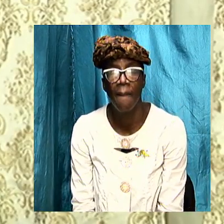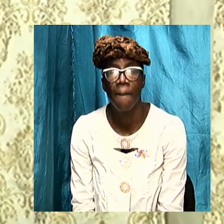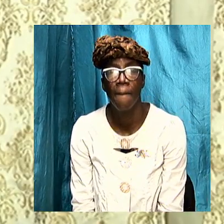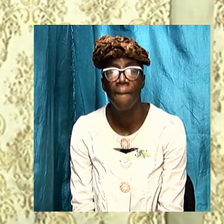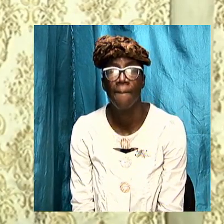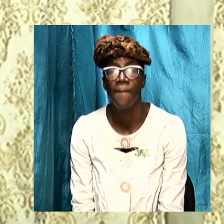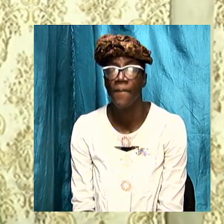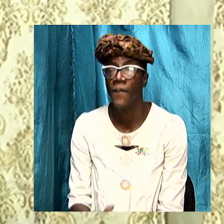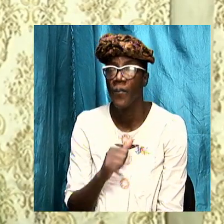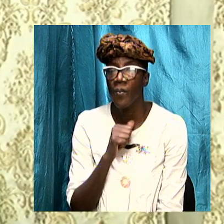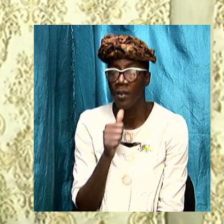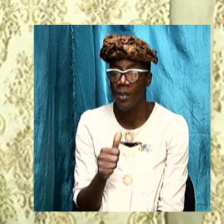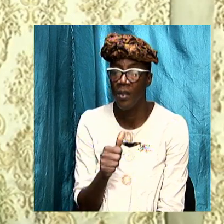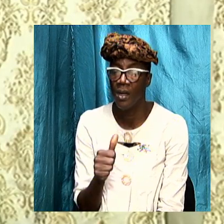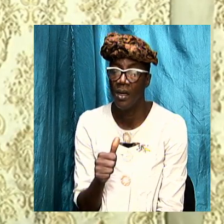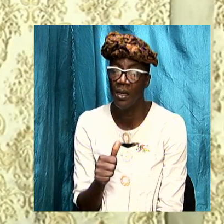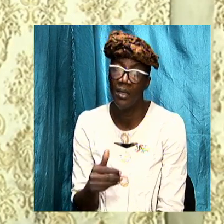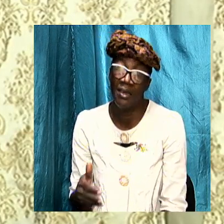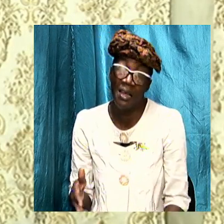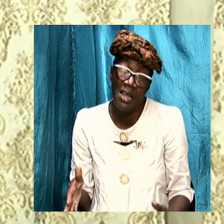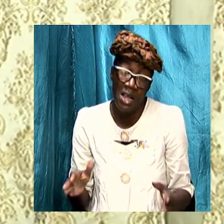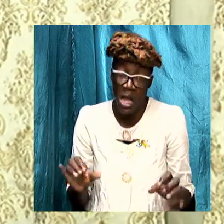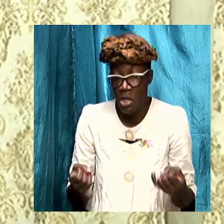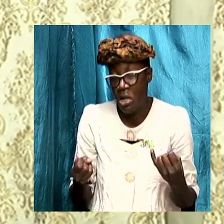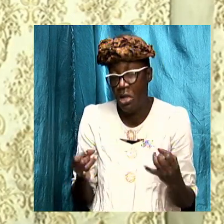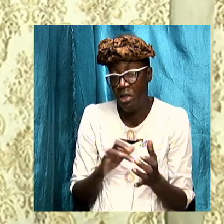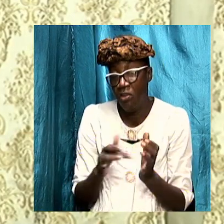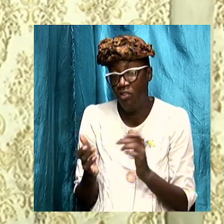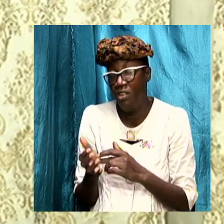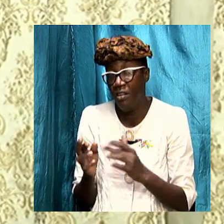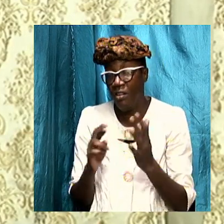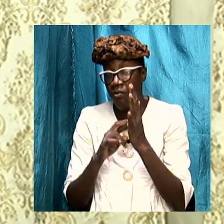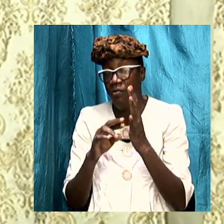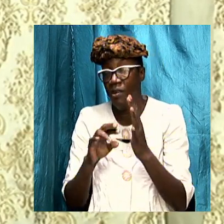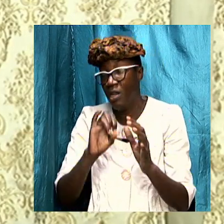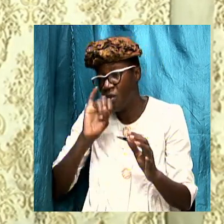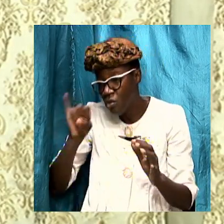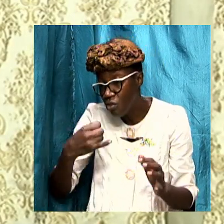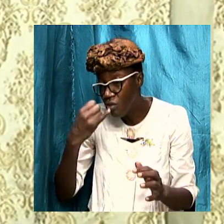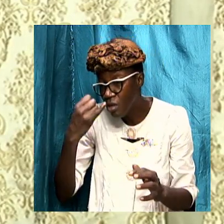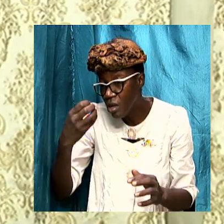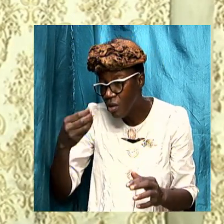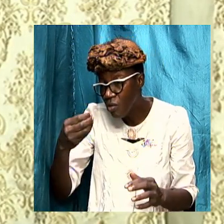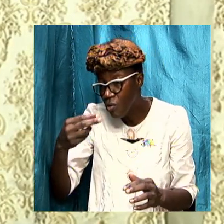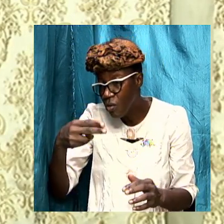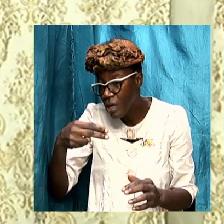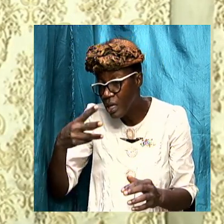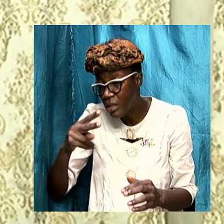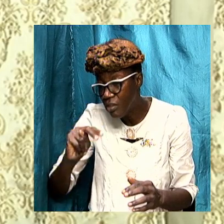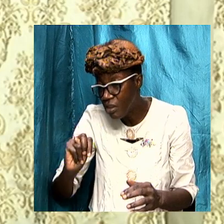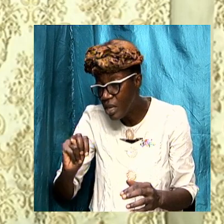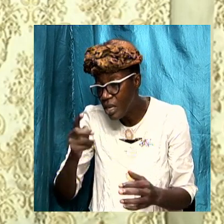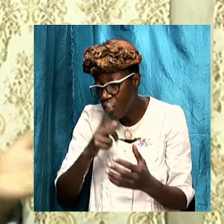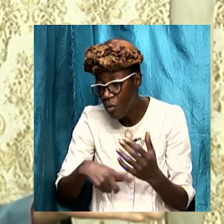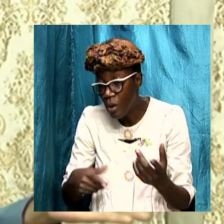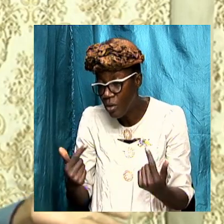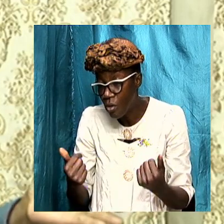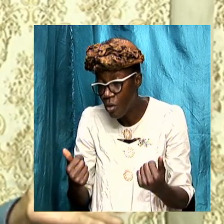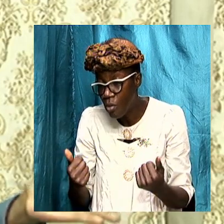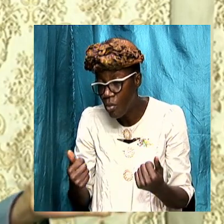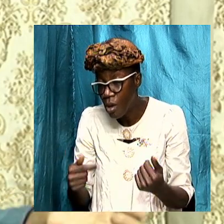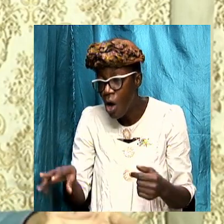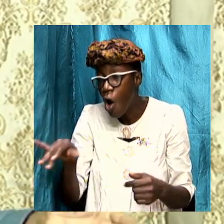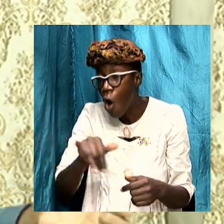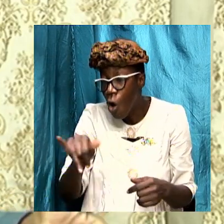not merely that Jesus is revealing to John what is to come which is also clearly